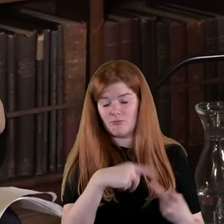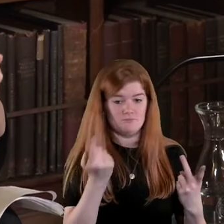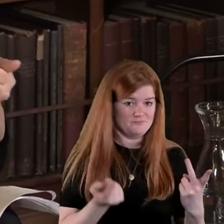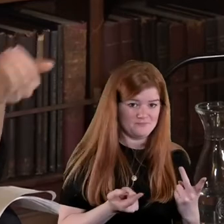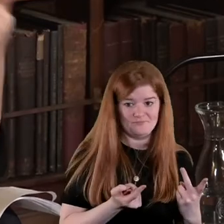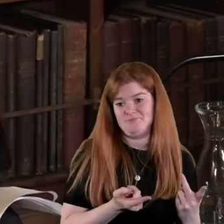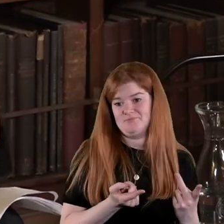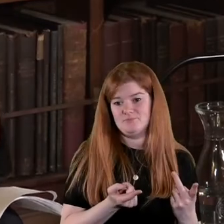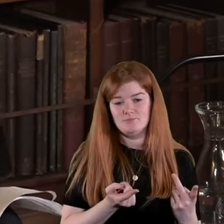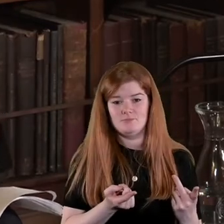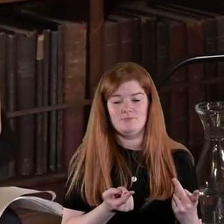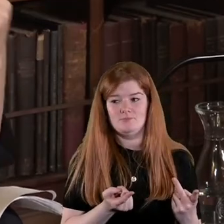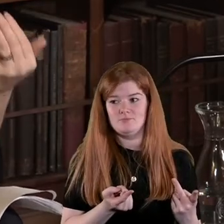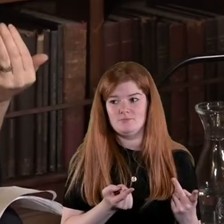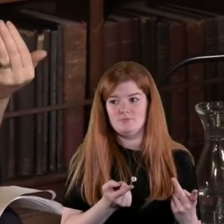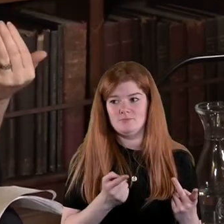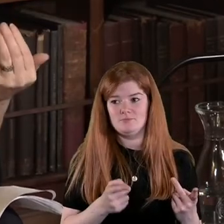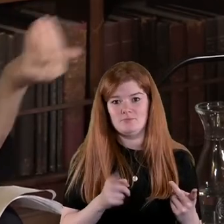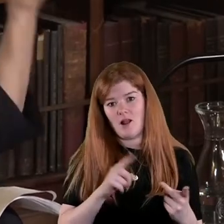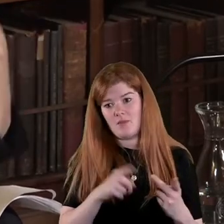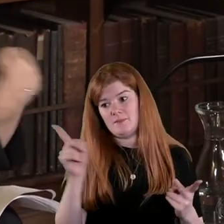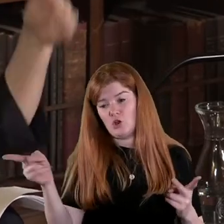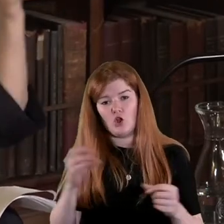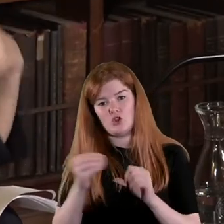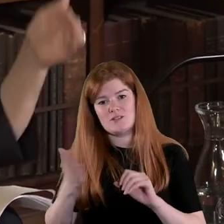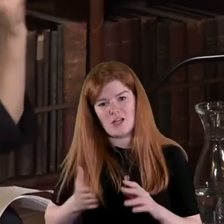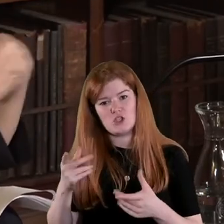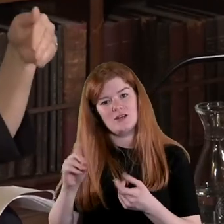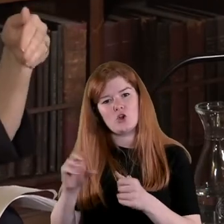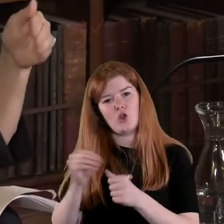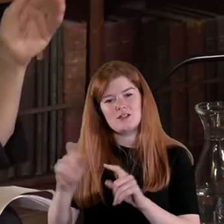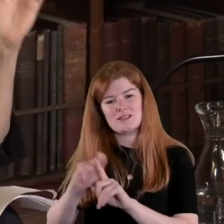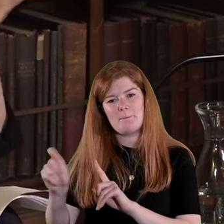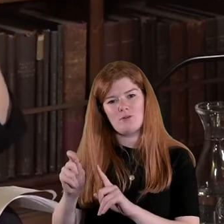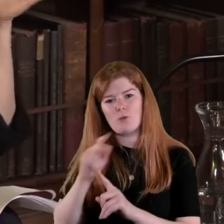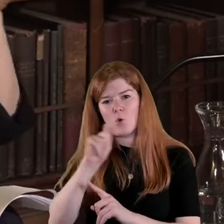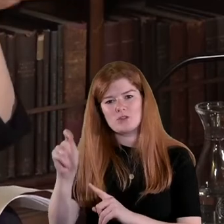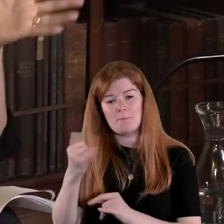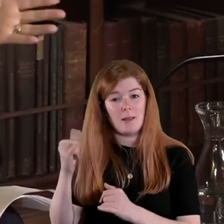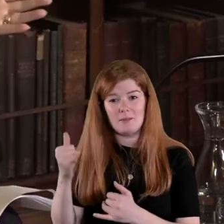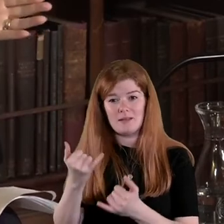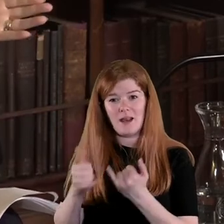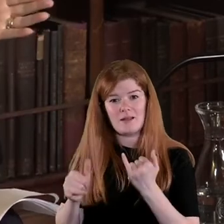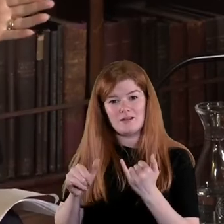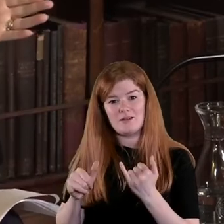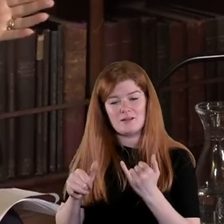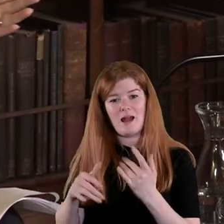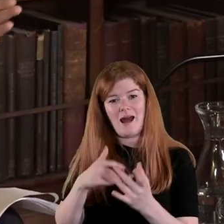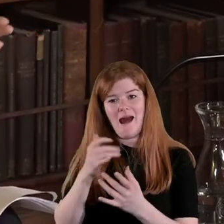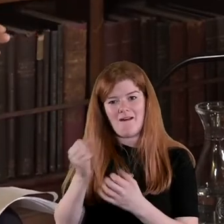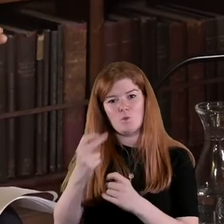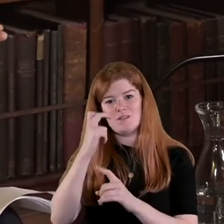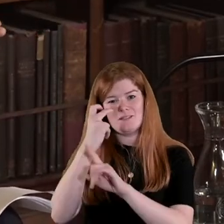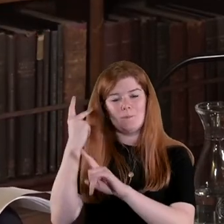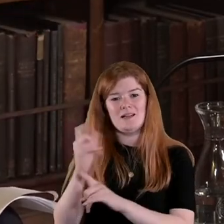and you know on the Crown Forces side then you have it through other kinds of reports sometimes there's a reprisal dimension as well